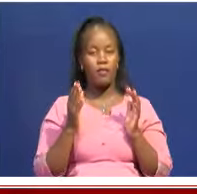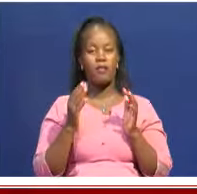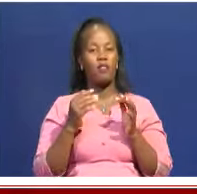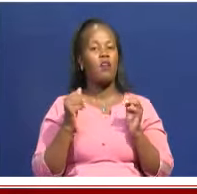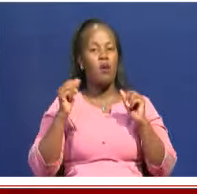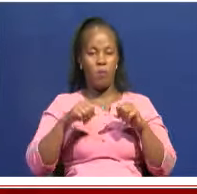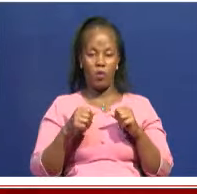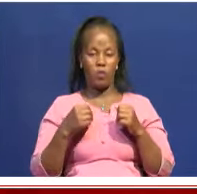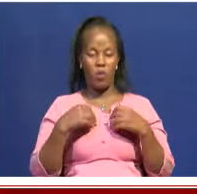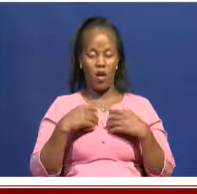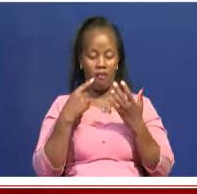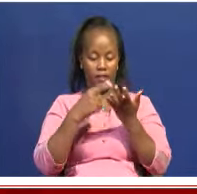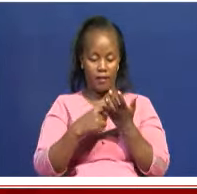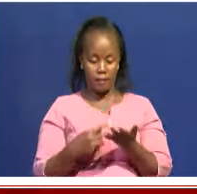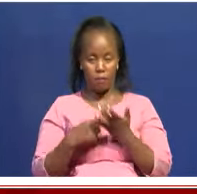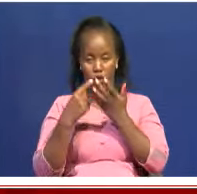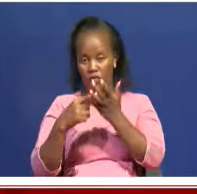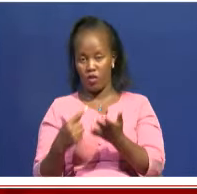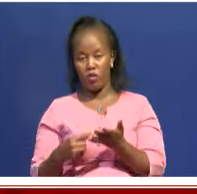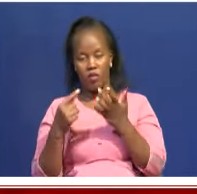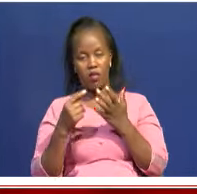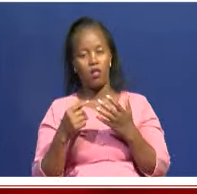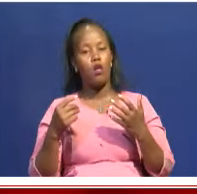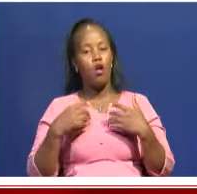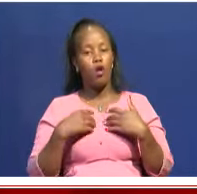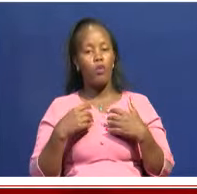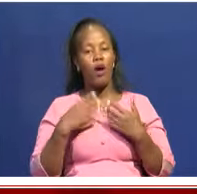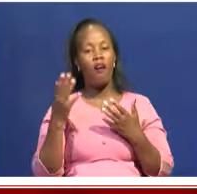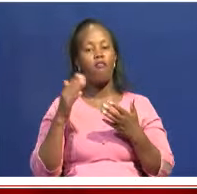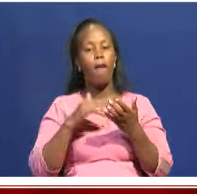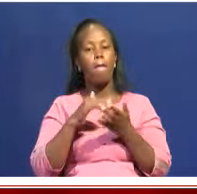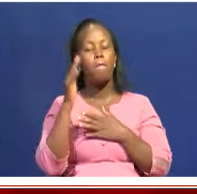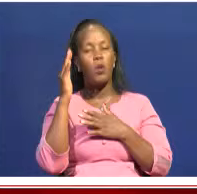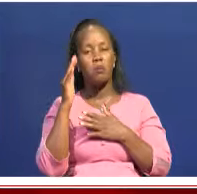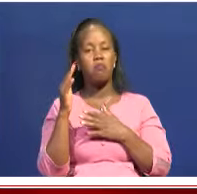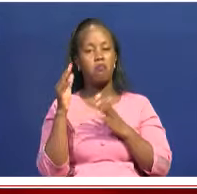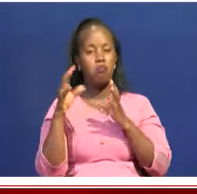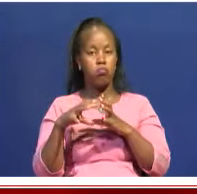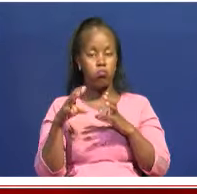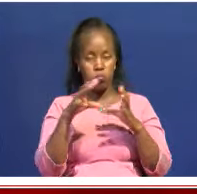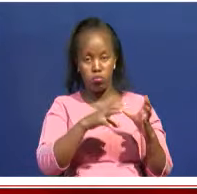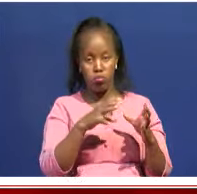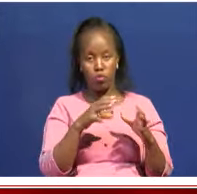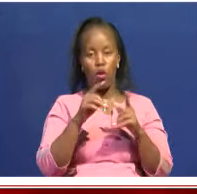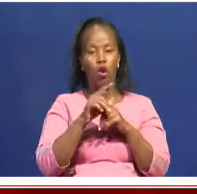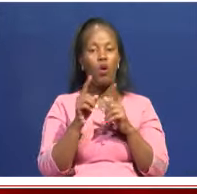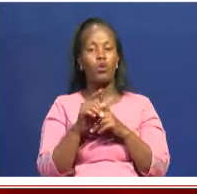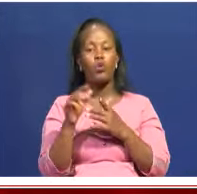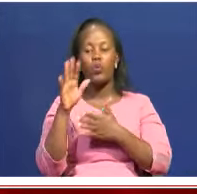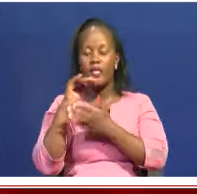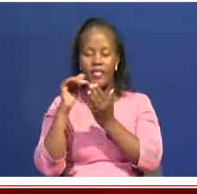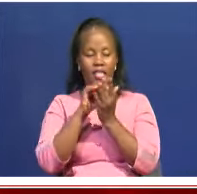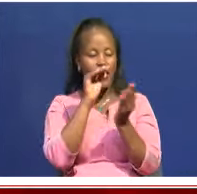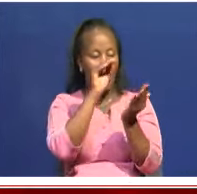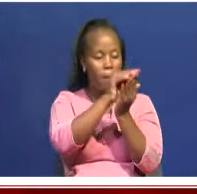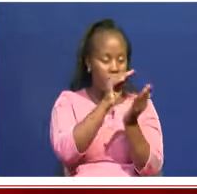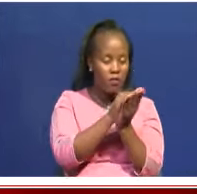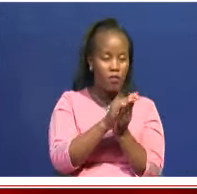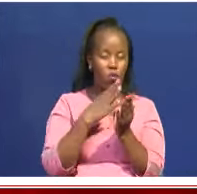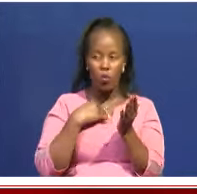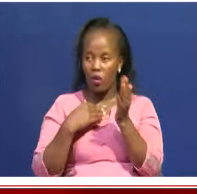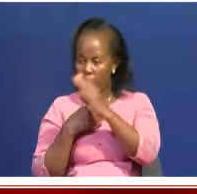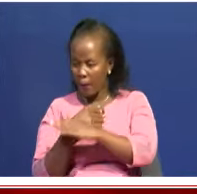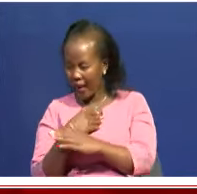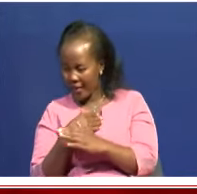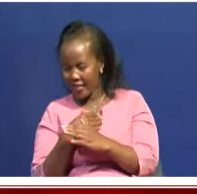So we can have a conversation where we're saying, listen, British Museum, you have our artifacts hanging in your museums, in your exhibitions, and we want them back. And we're not